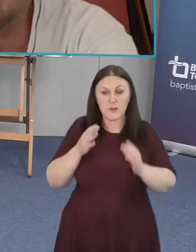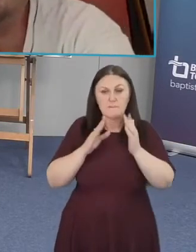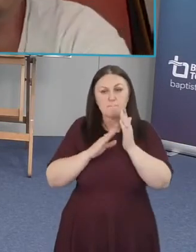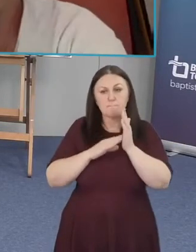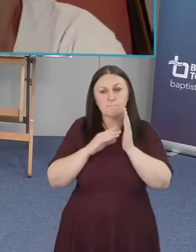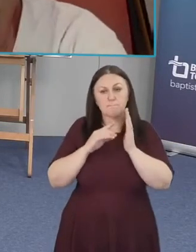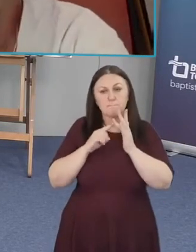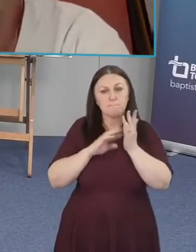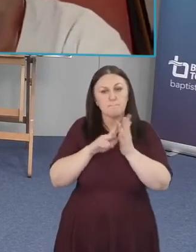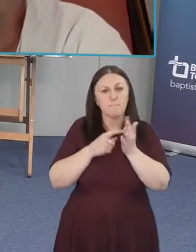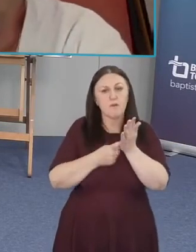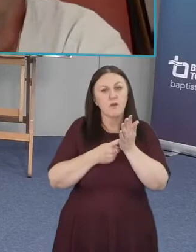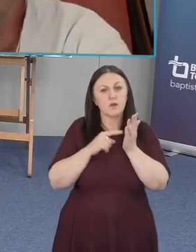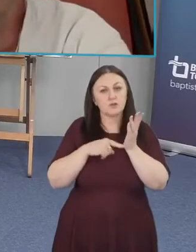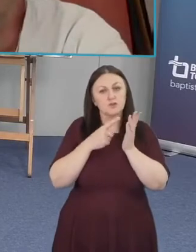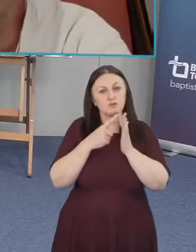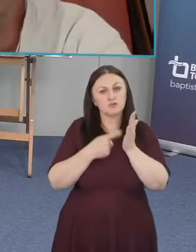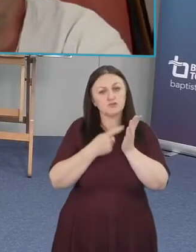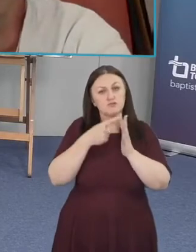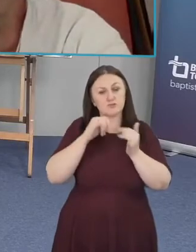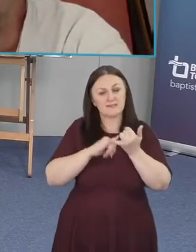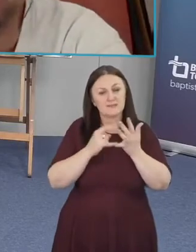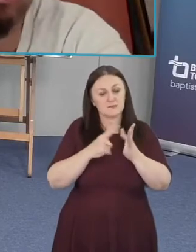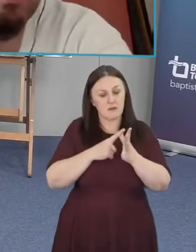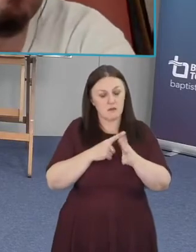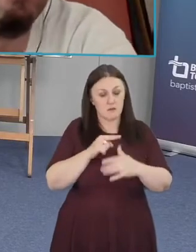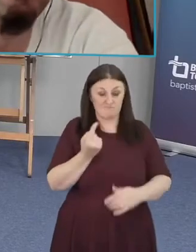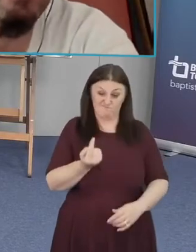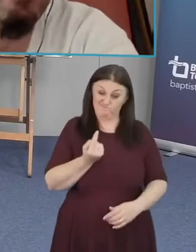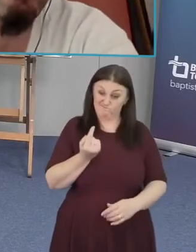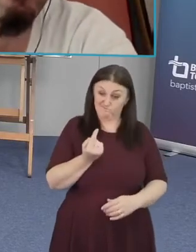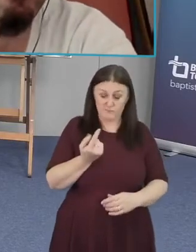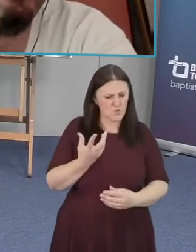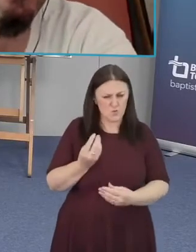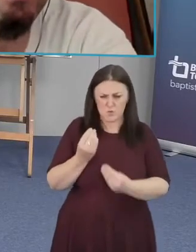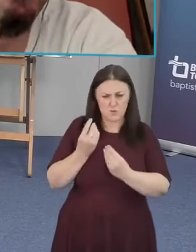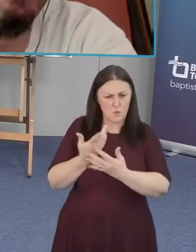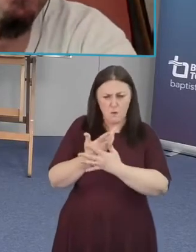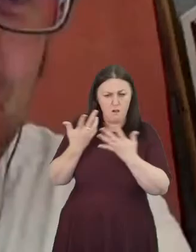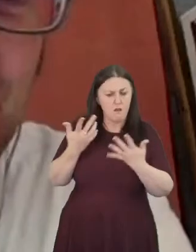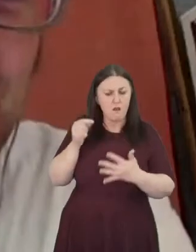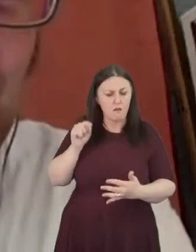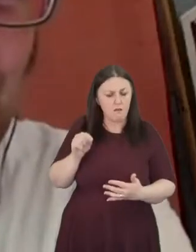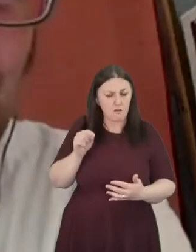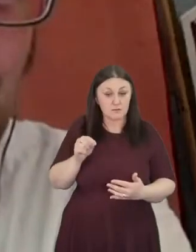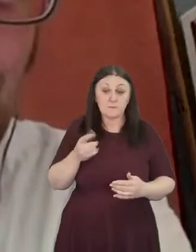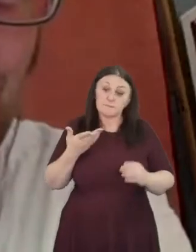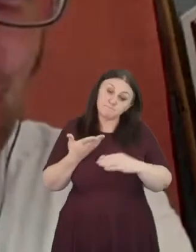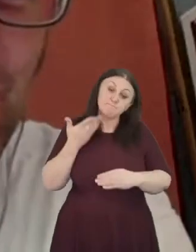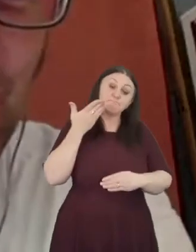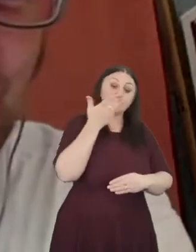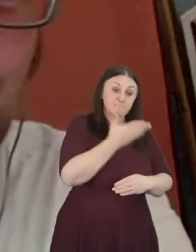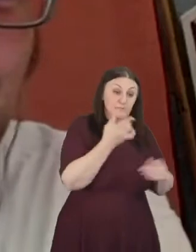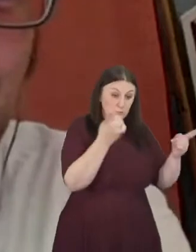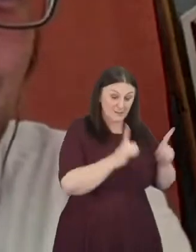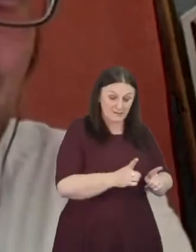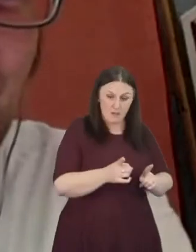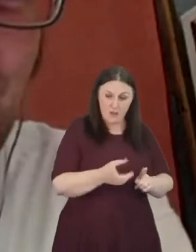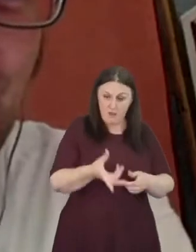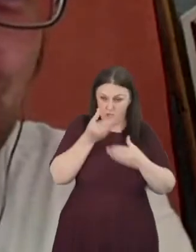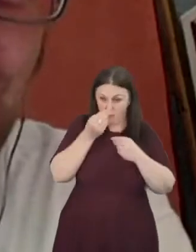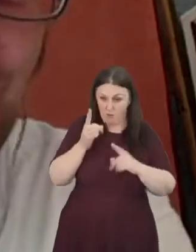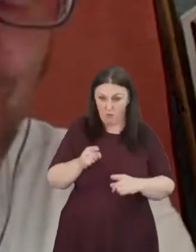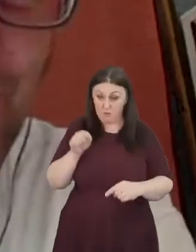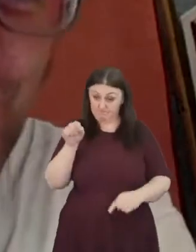know she um she has taught me a lot but one of the things i learned from going to india is mother theresa would say